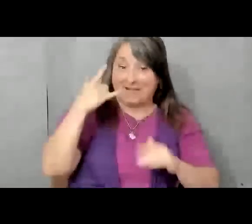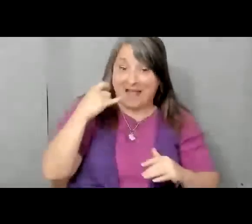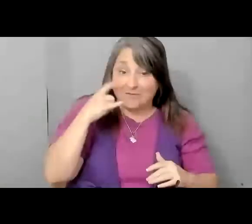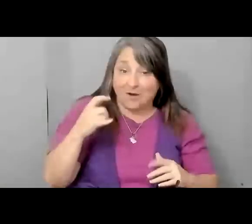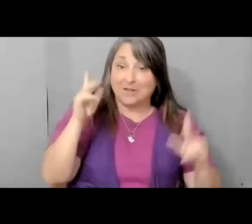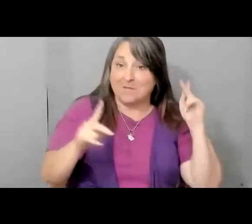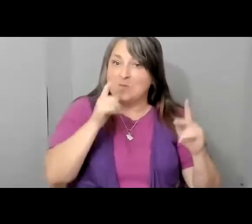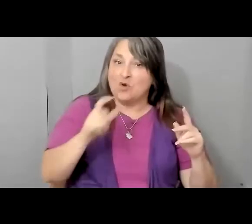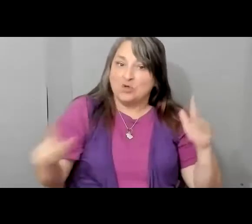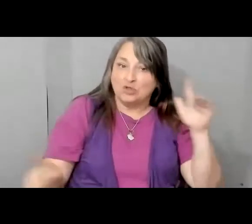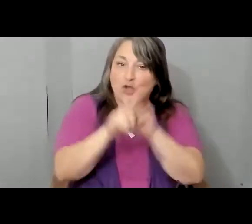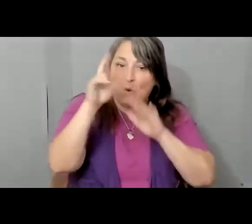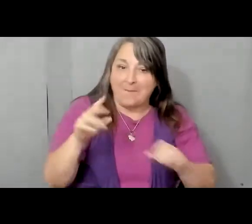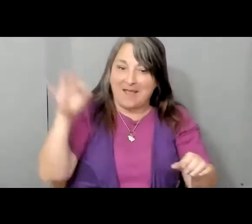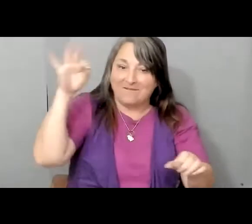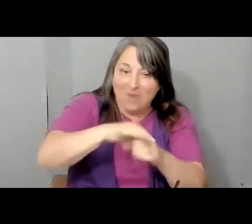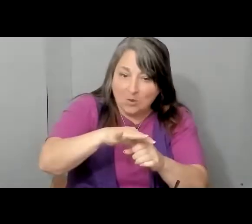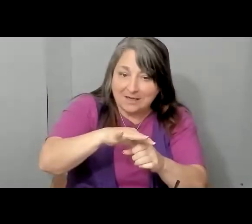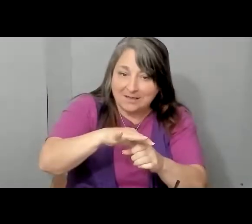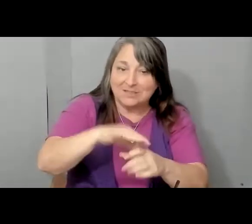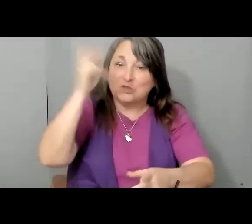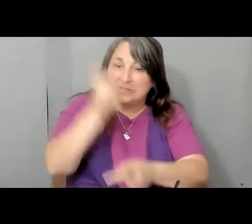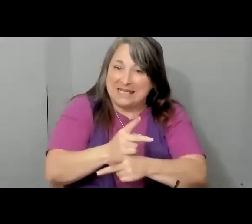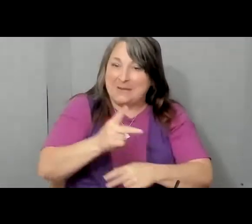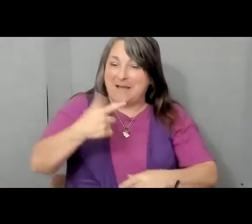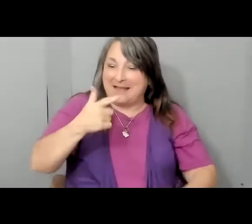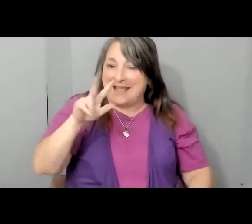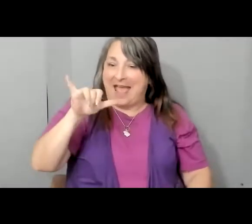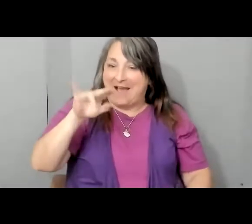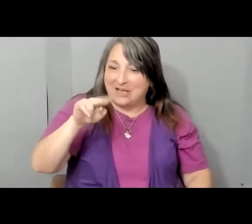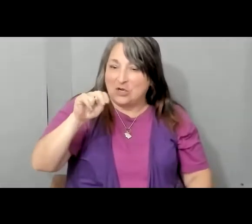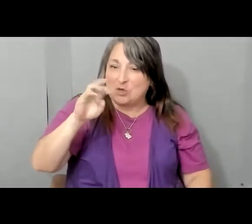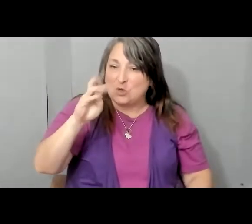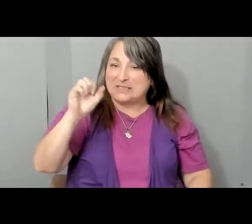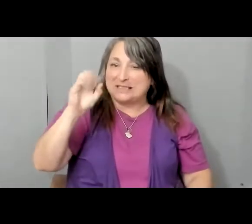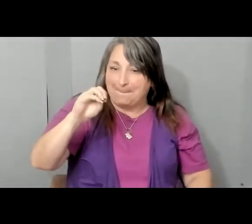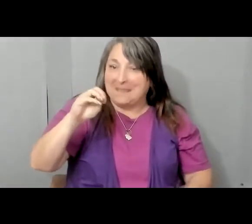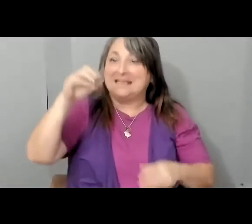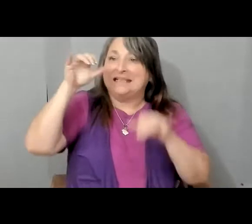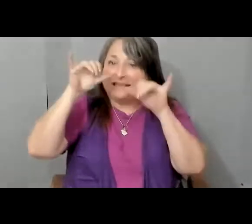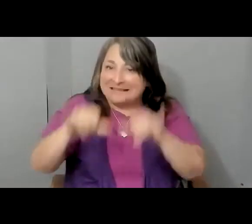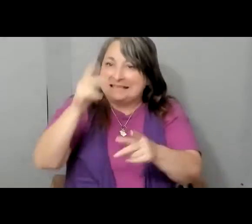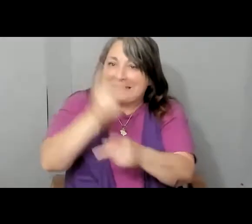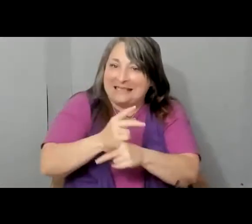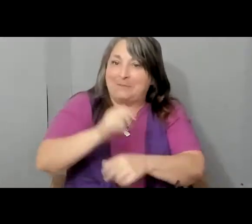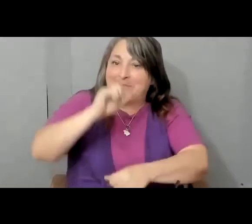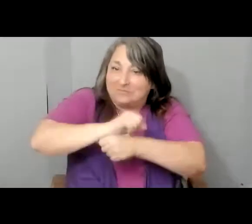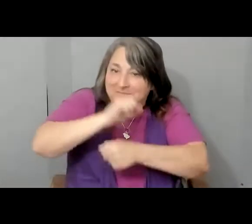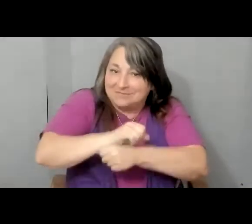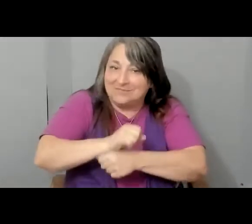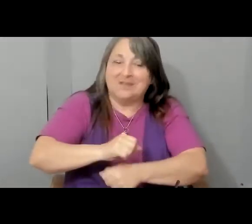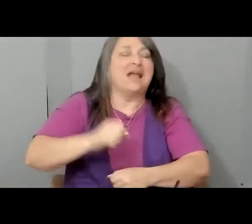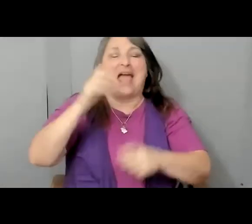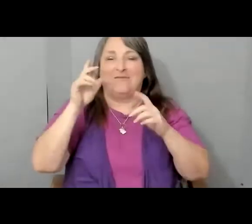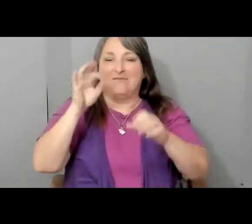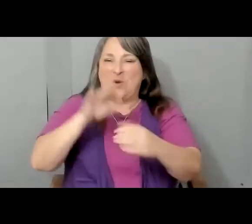and voted to keep Gavin Newsom in office by coming out and voting against this recall. We